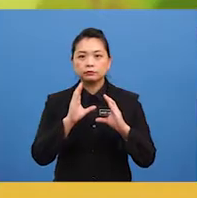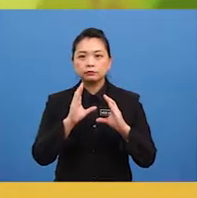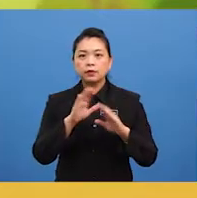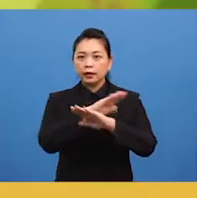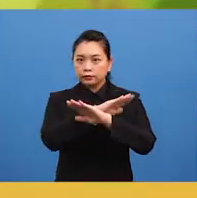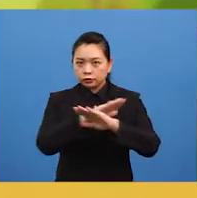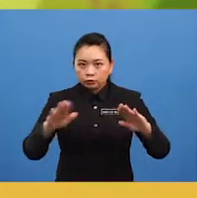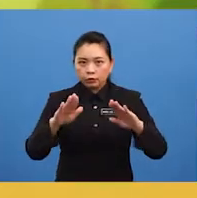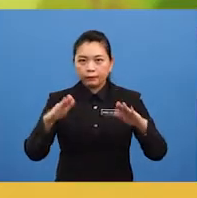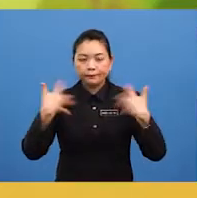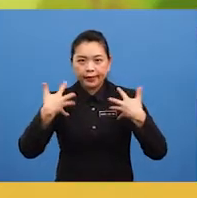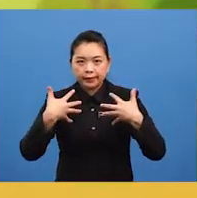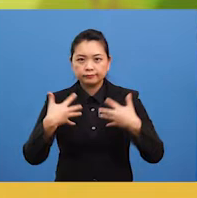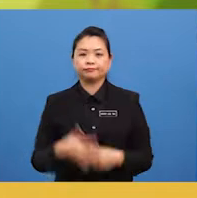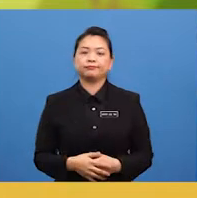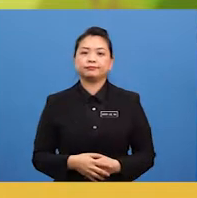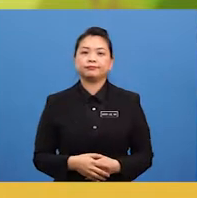don't panic